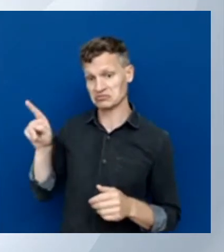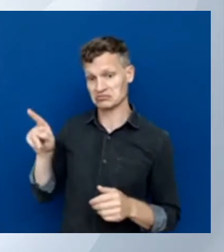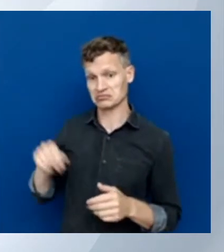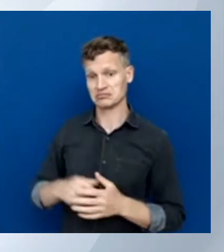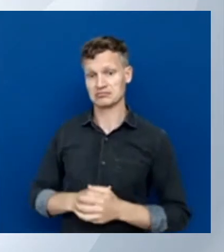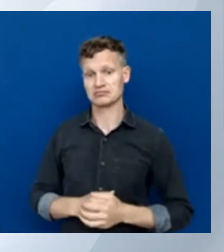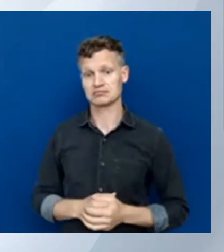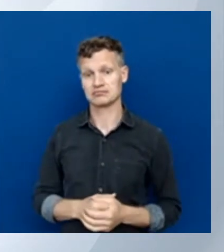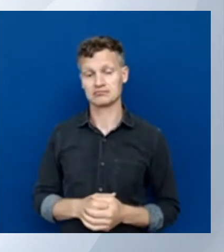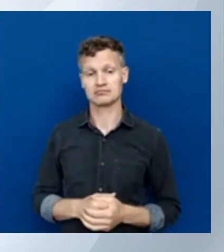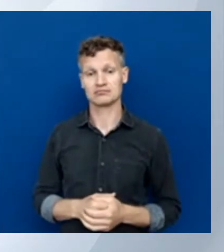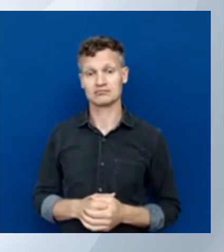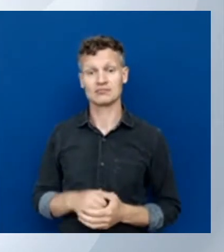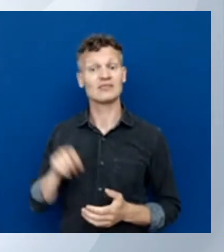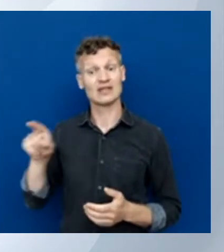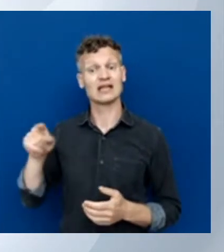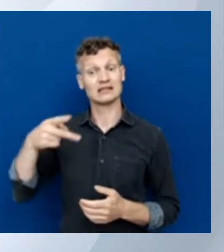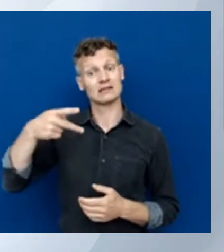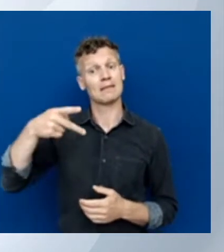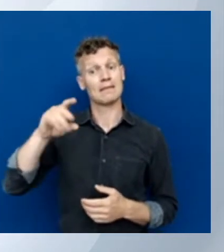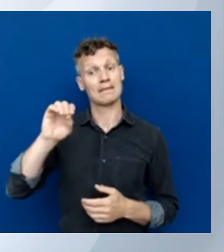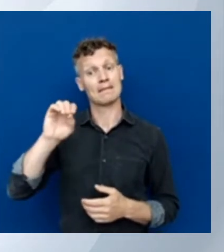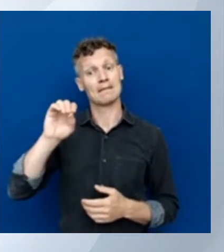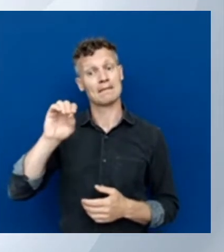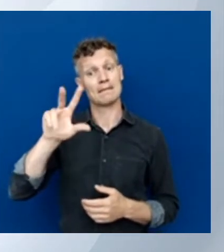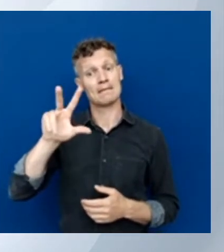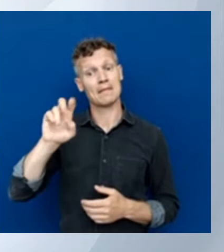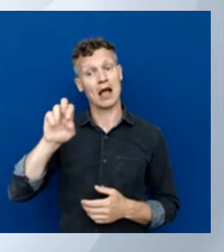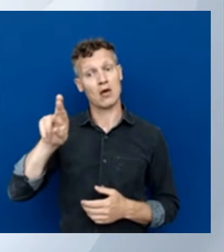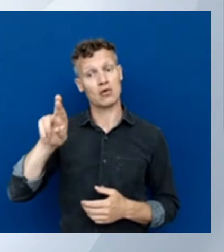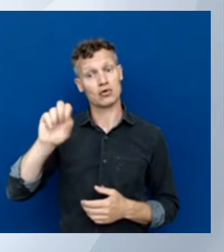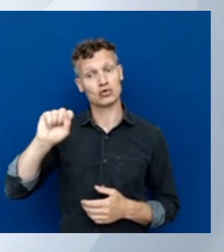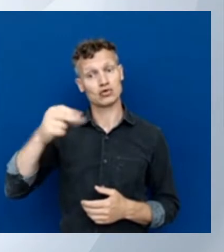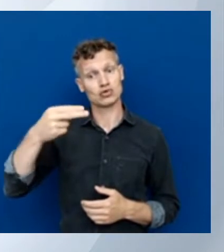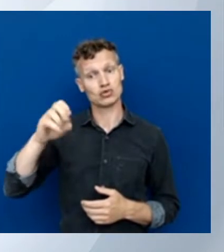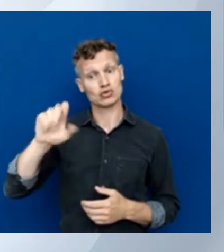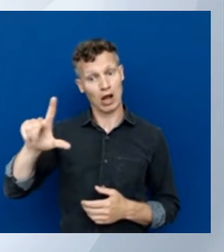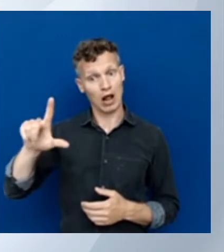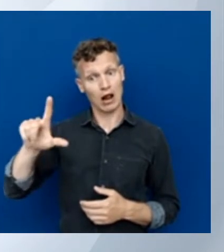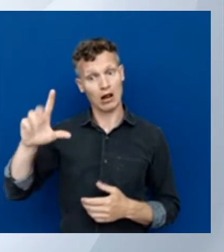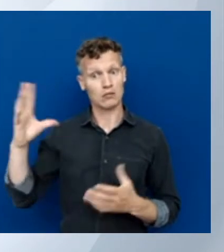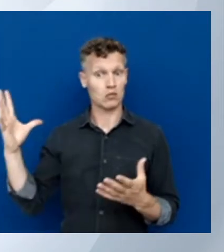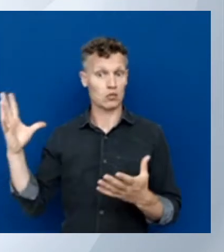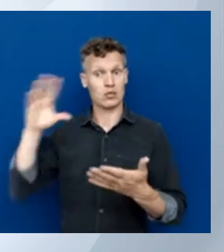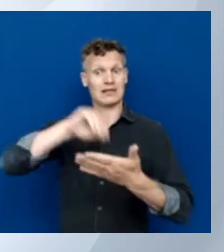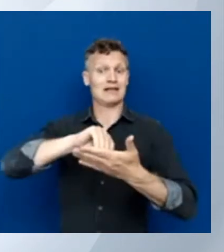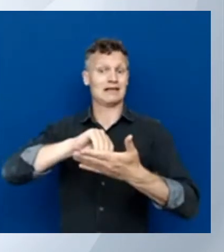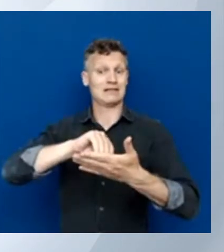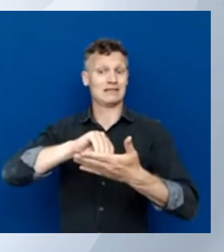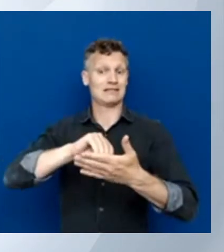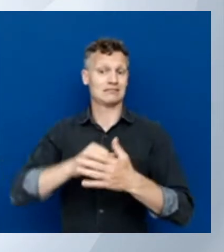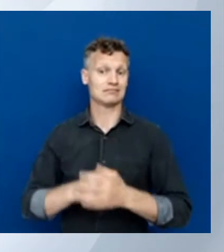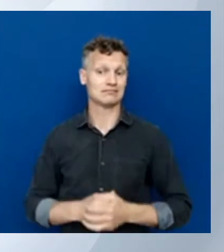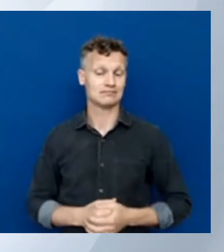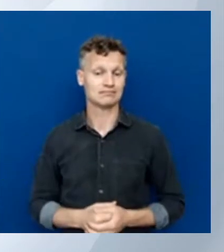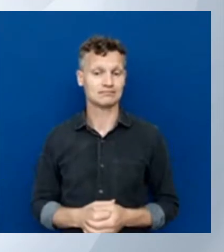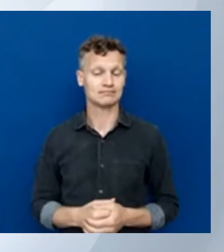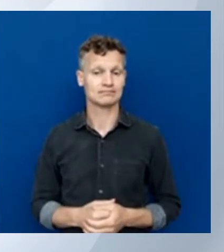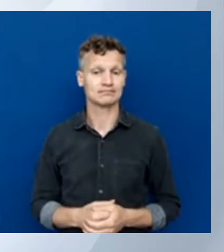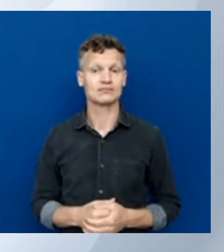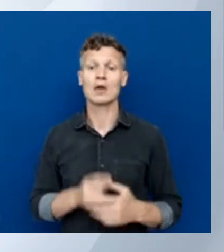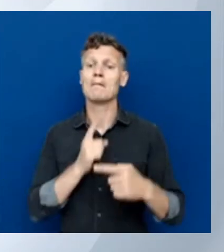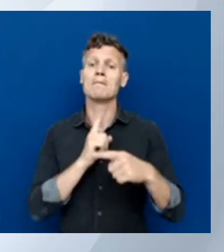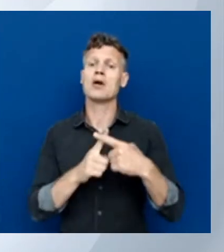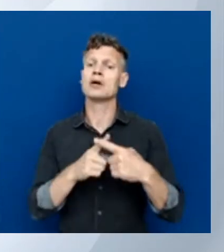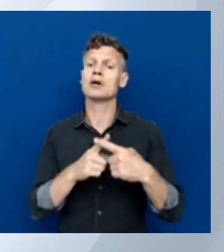downloaded AZ already. And if I click AZ, it will show it. But I can also use it in the command line if I want.